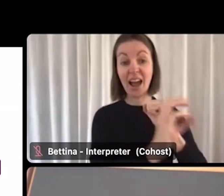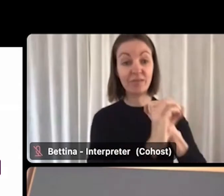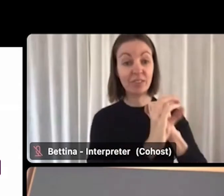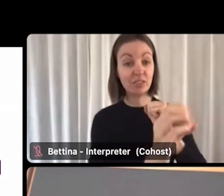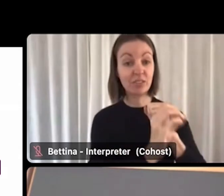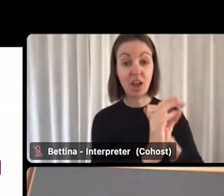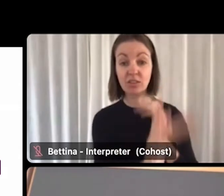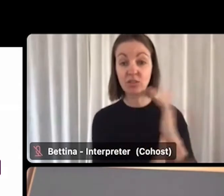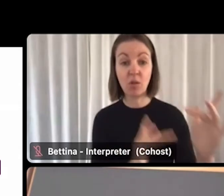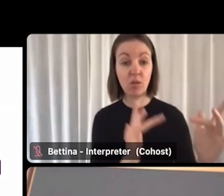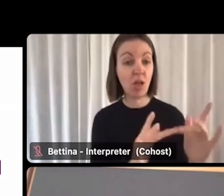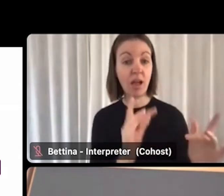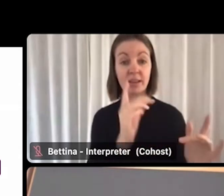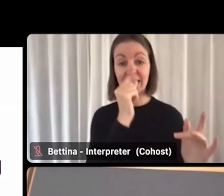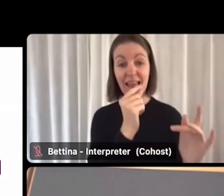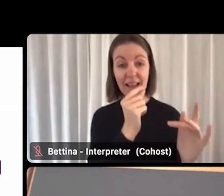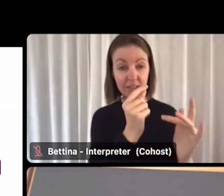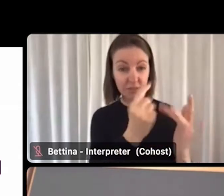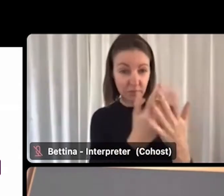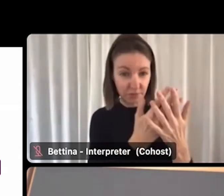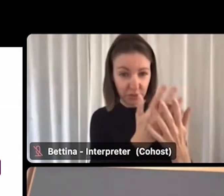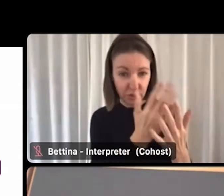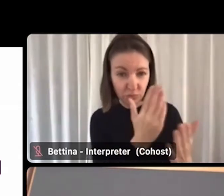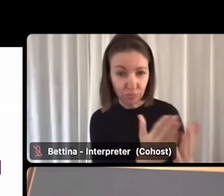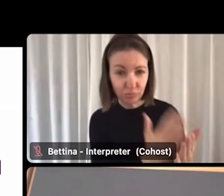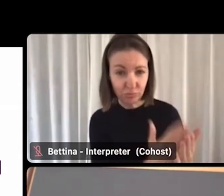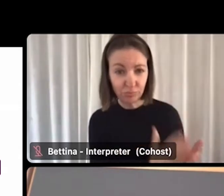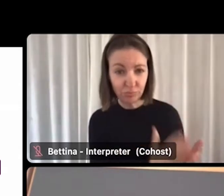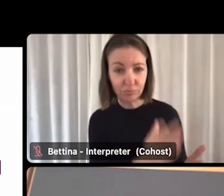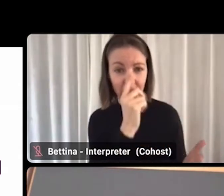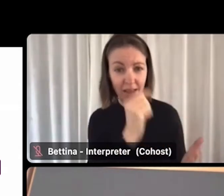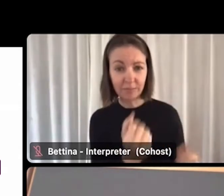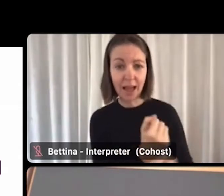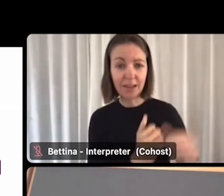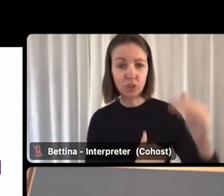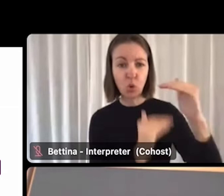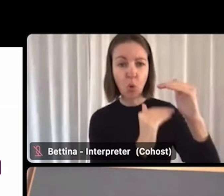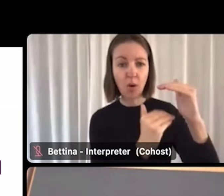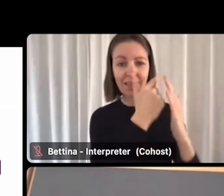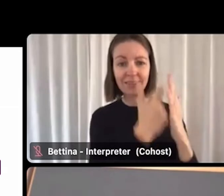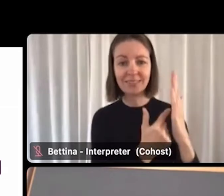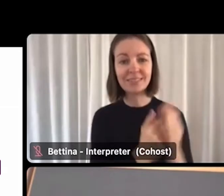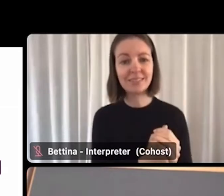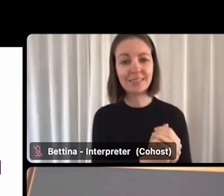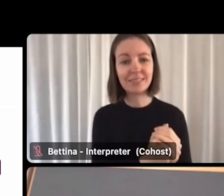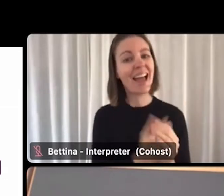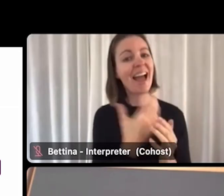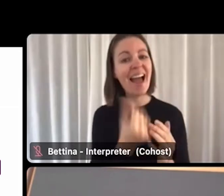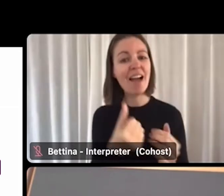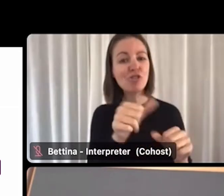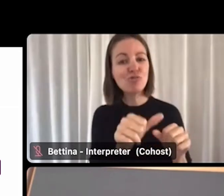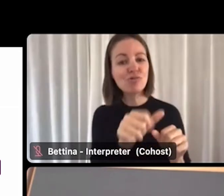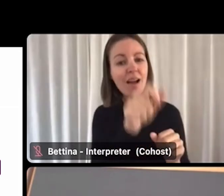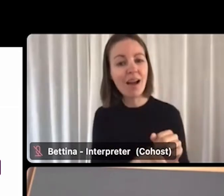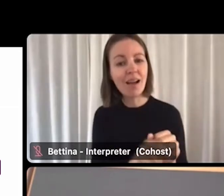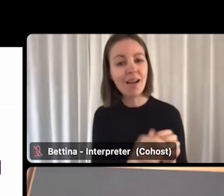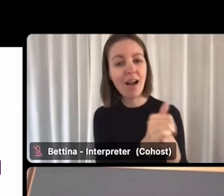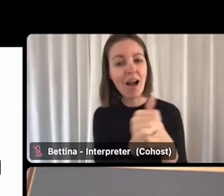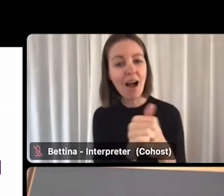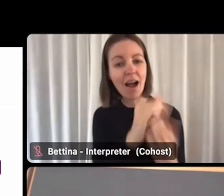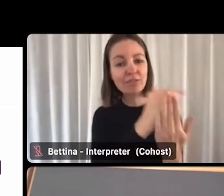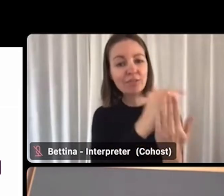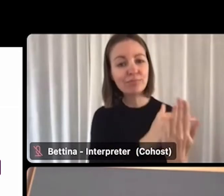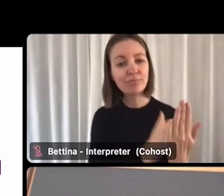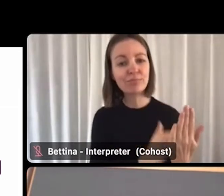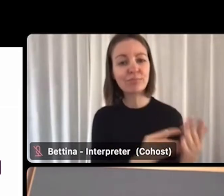can find applicants, filter and shortlist candidates. There are also a number of user guides on the platform which help with this